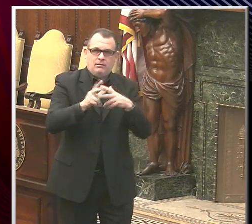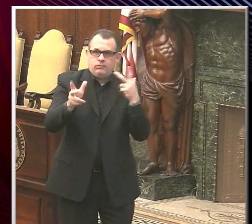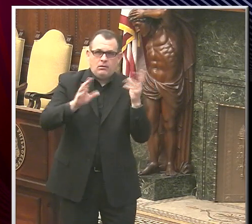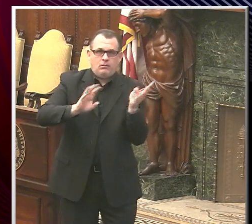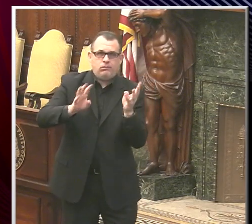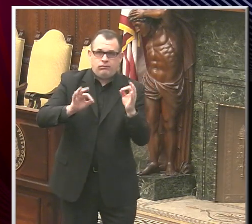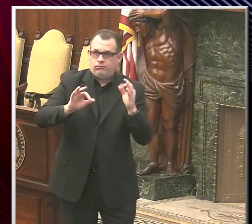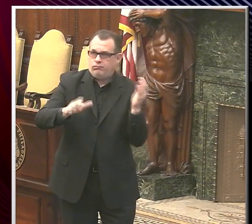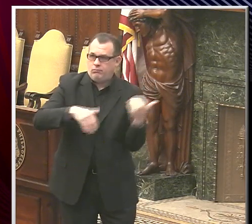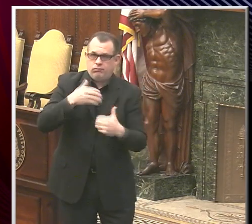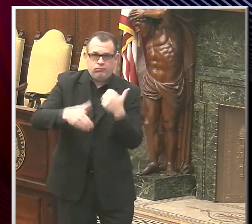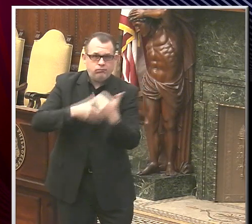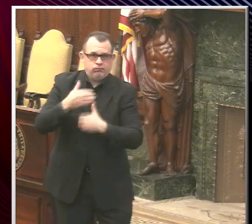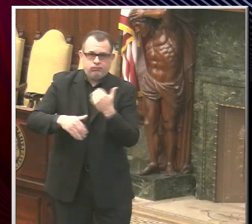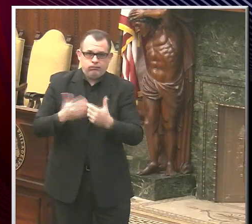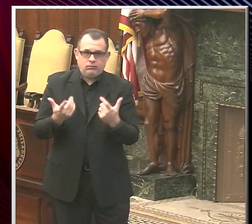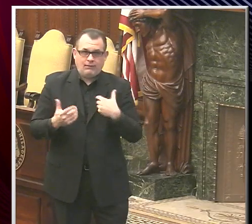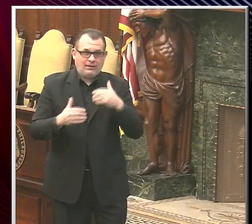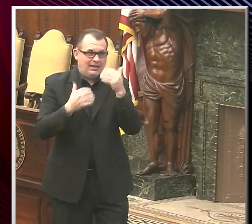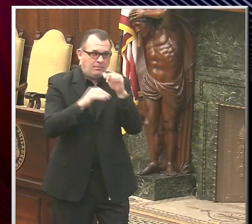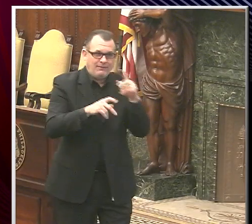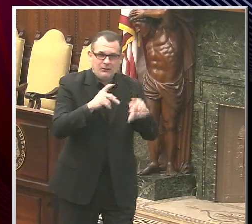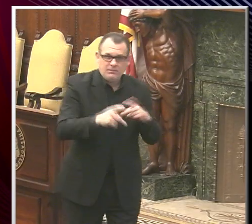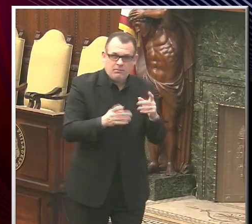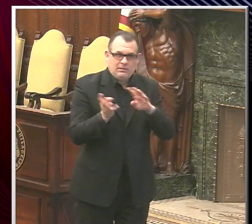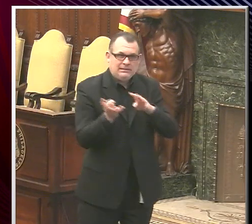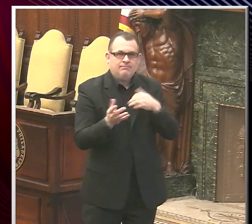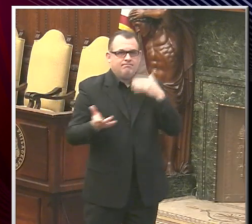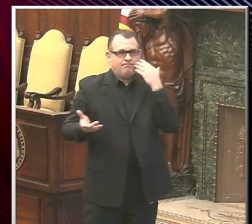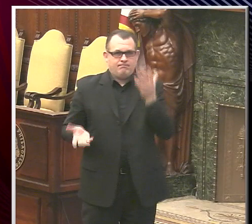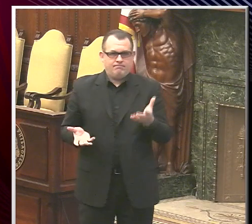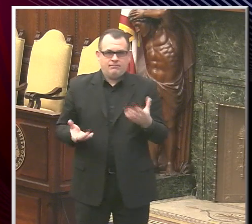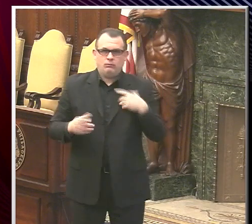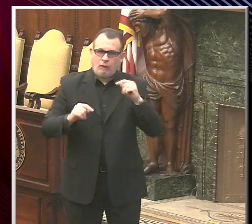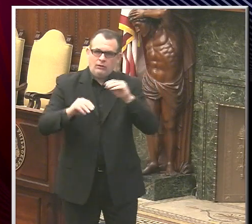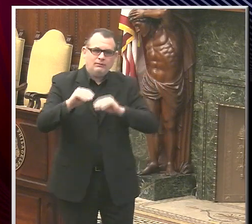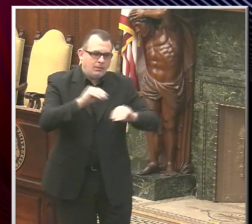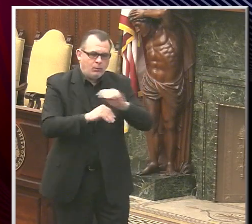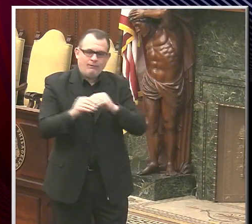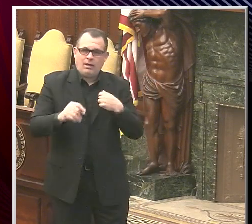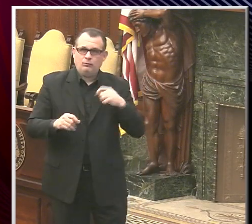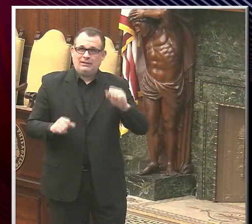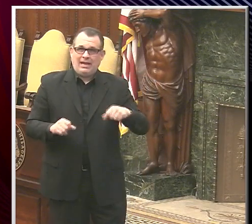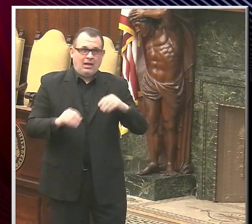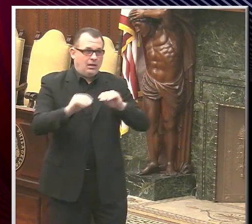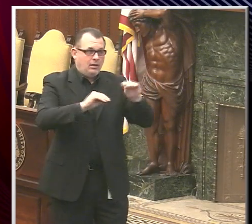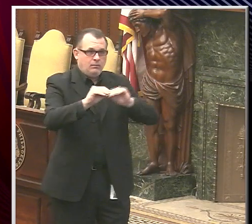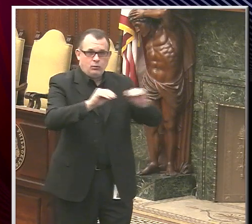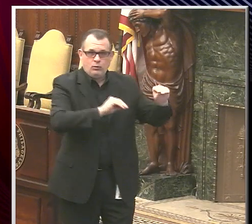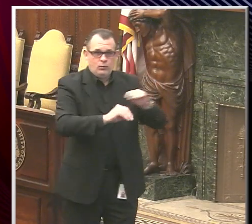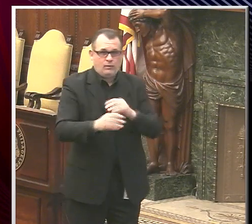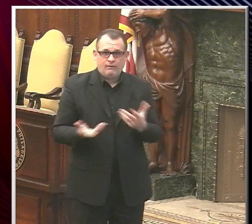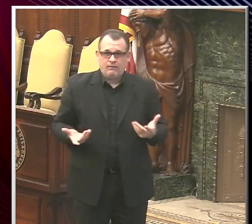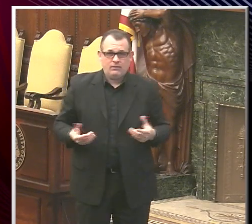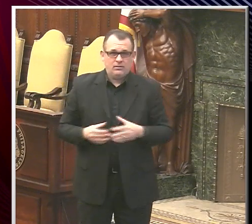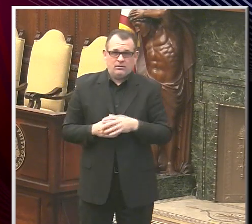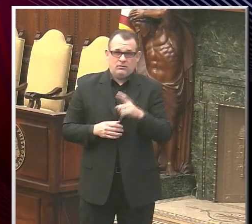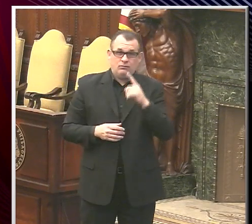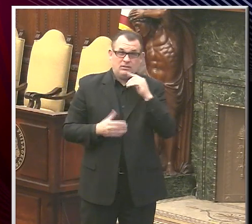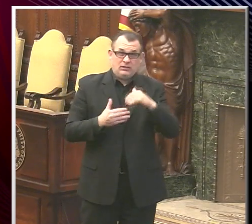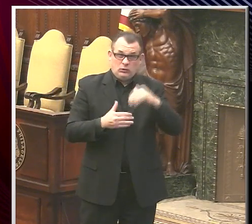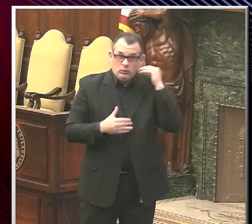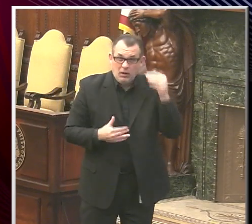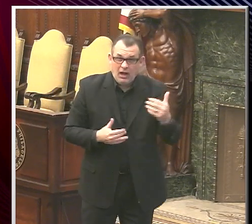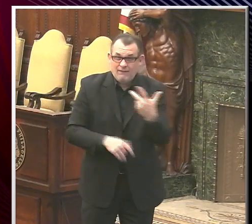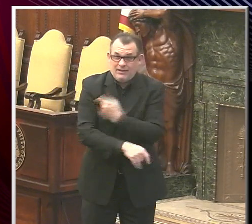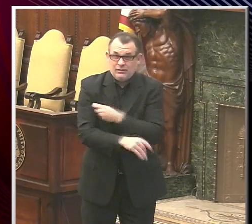demographics of people are vaccinated and channel the doses accordingly. But is there is there an overflow supply in hospitals